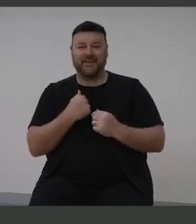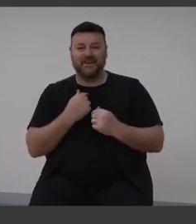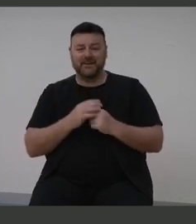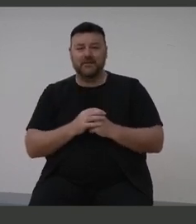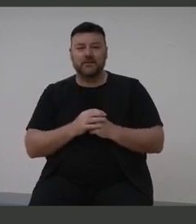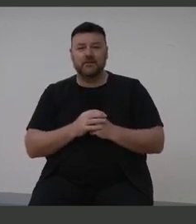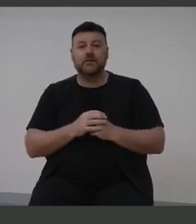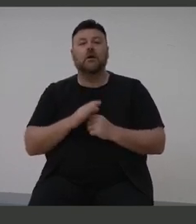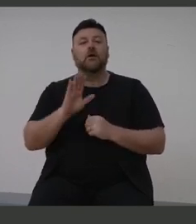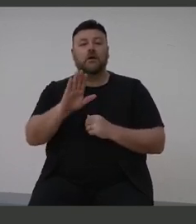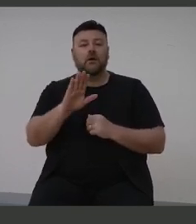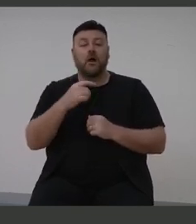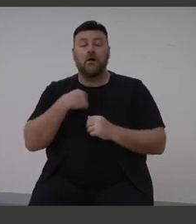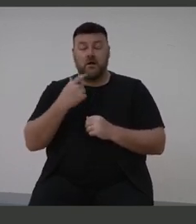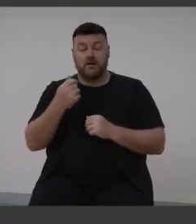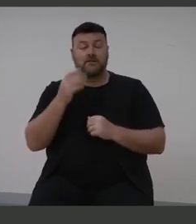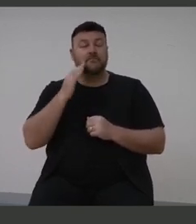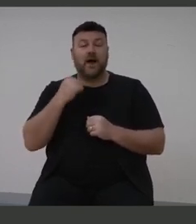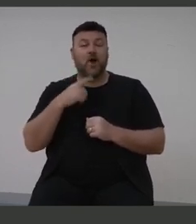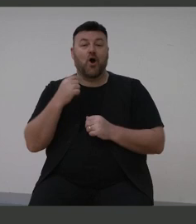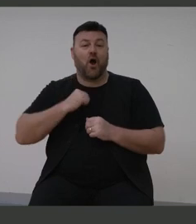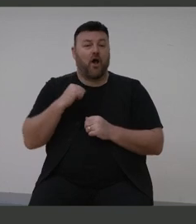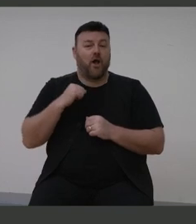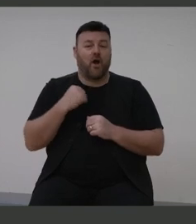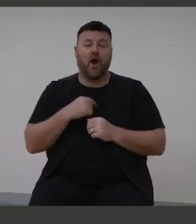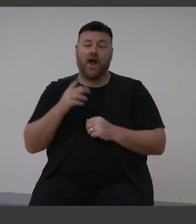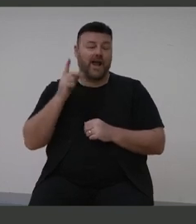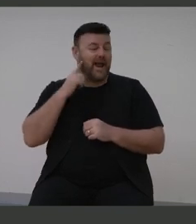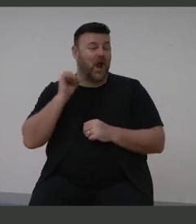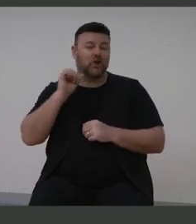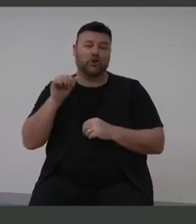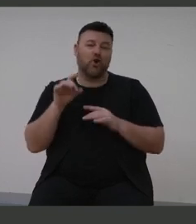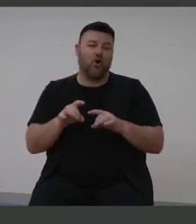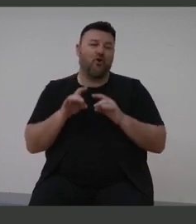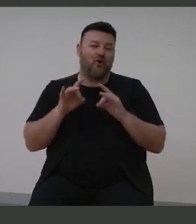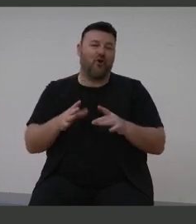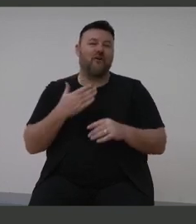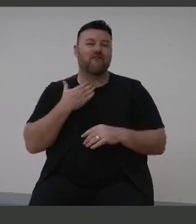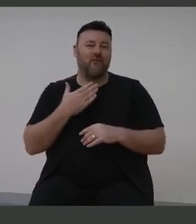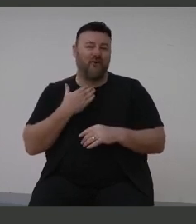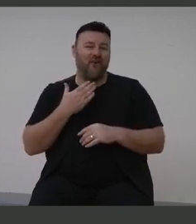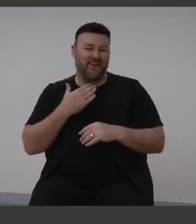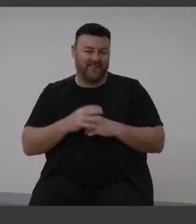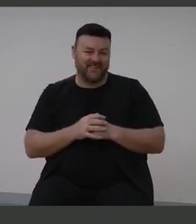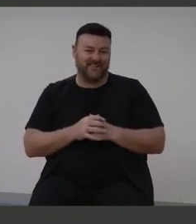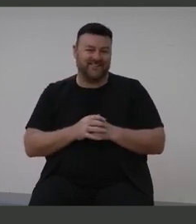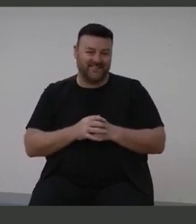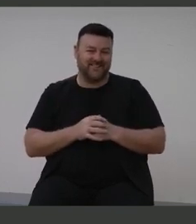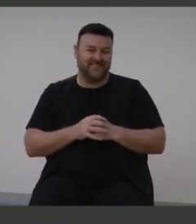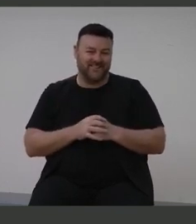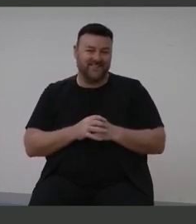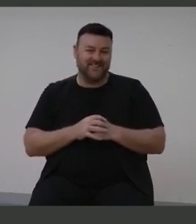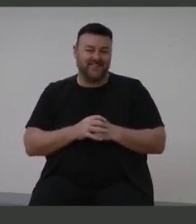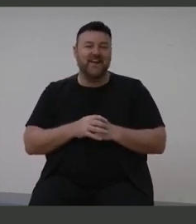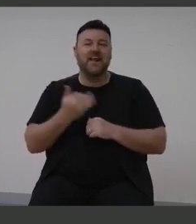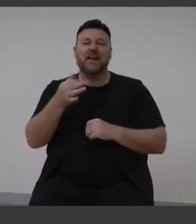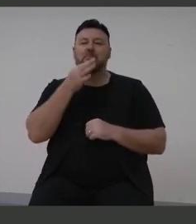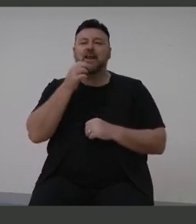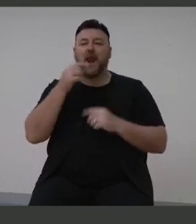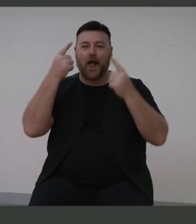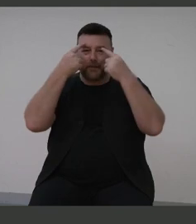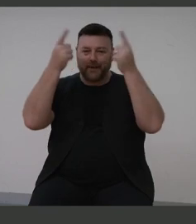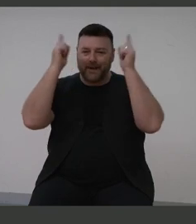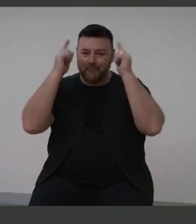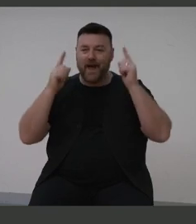she says, even though I'm a Pom, I can hear your Aussie accent. You might at the moment sound like Mickey Mouse because I've just had the switch on, but